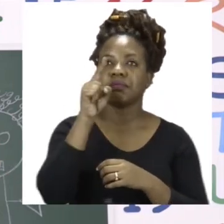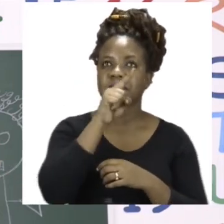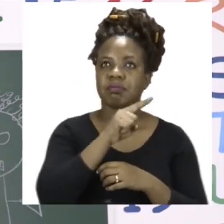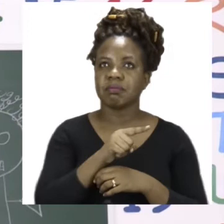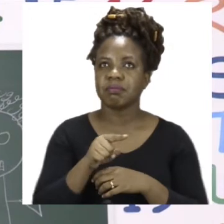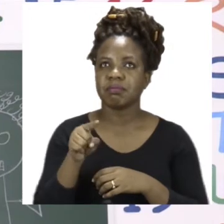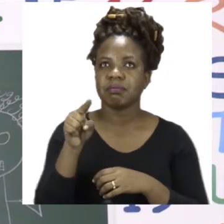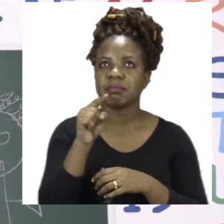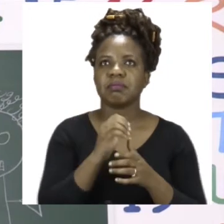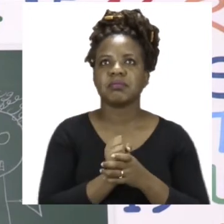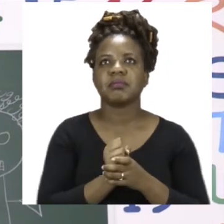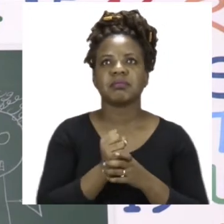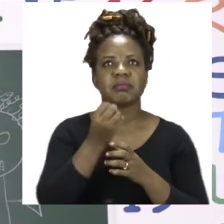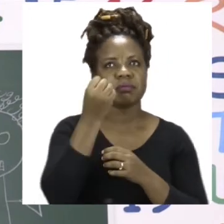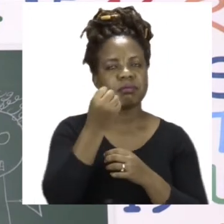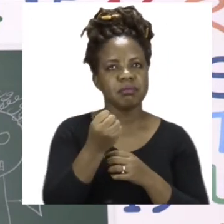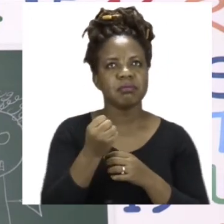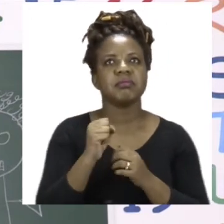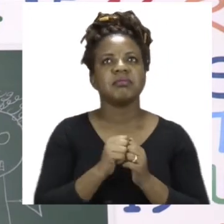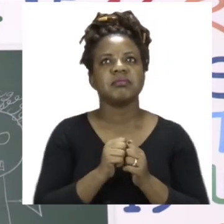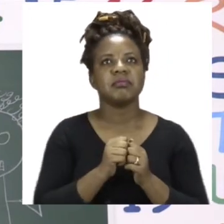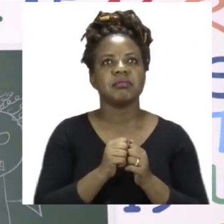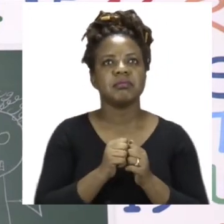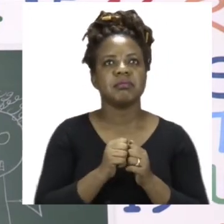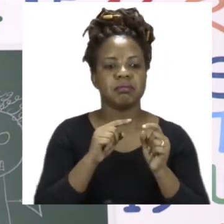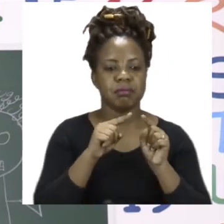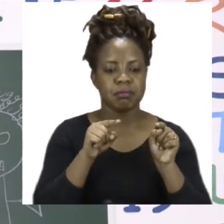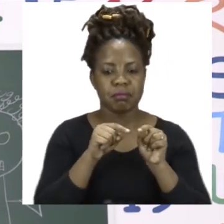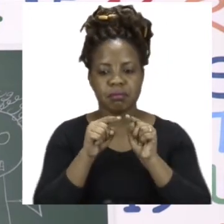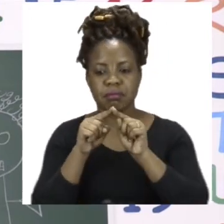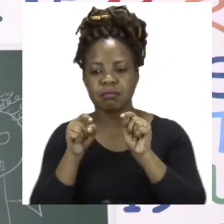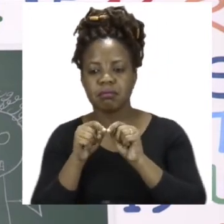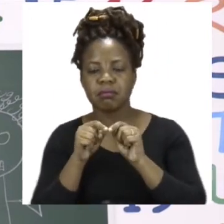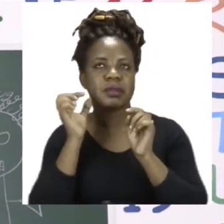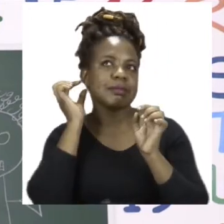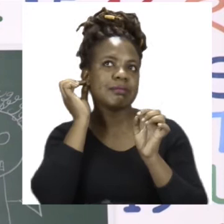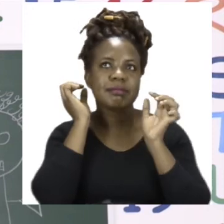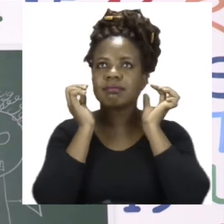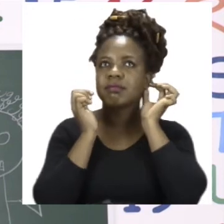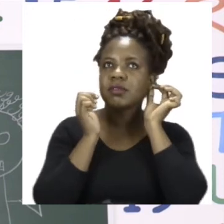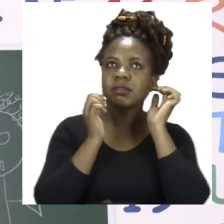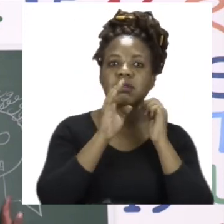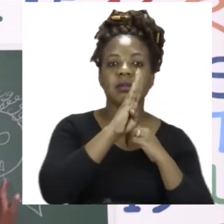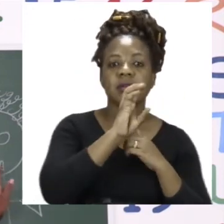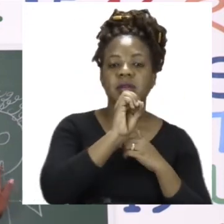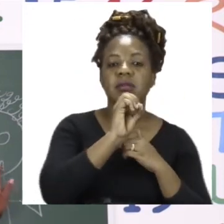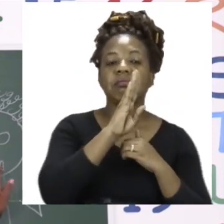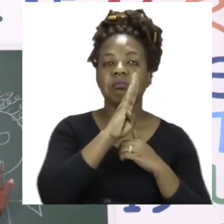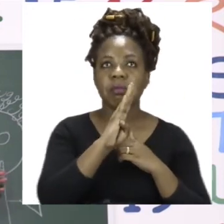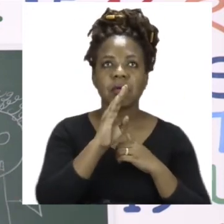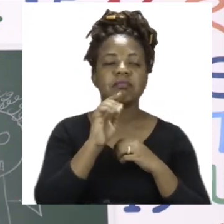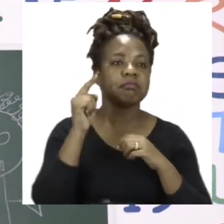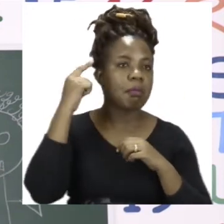is different from Bob because he has circles for ears. They have a rectangle